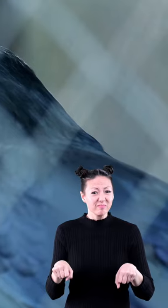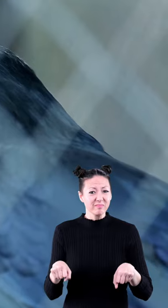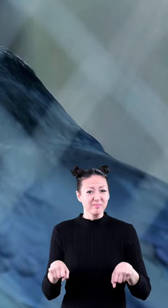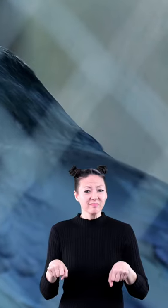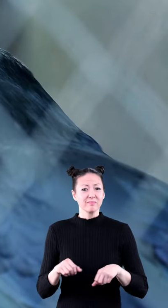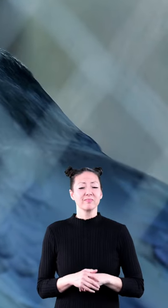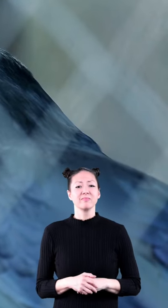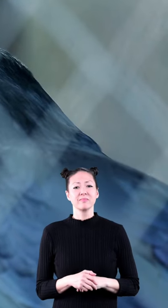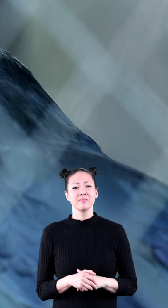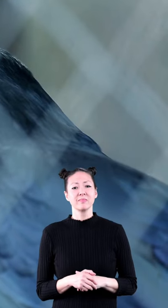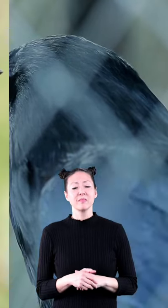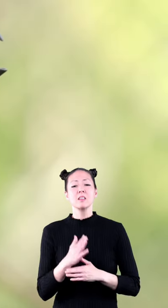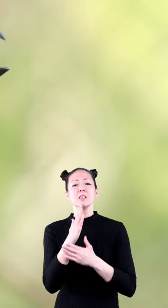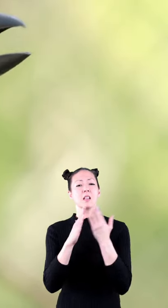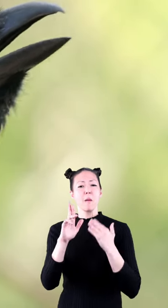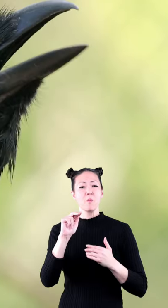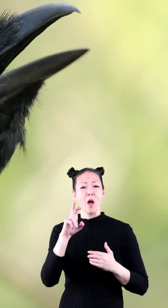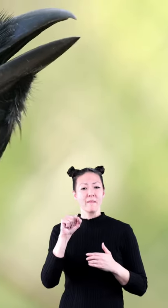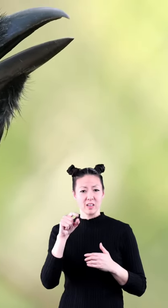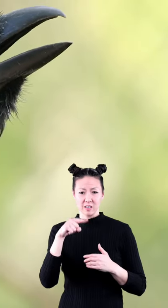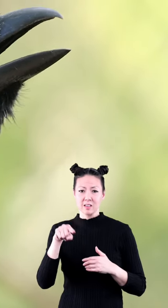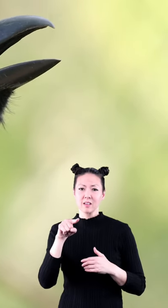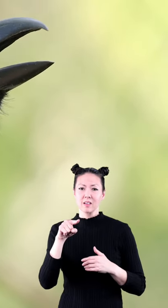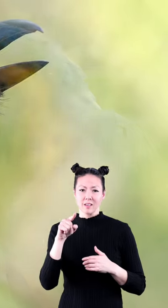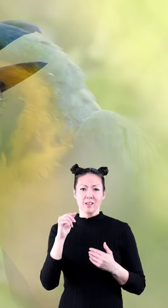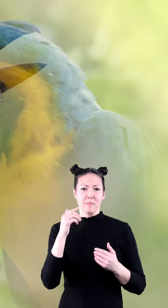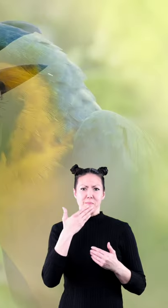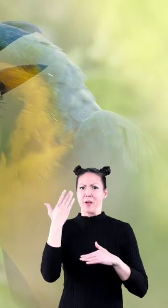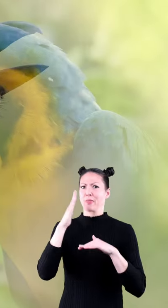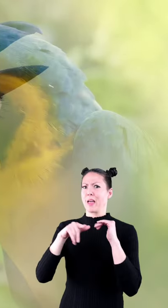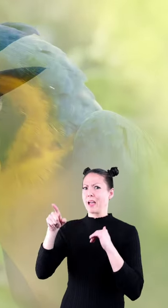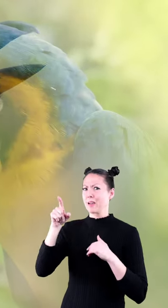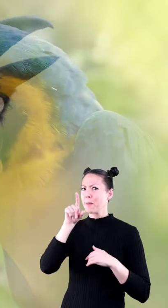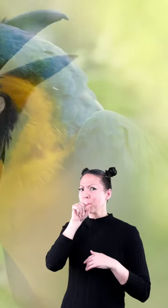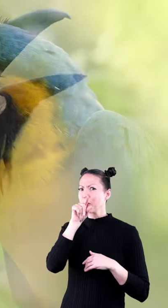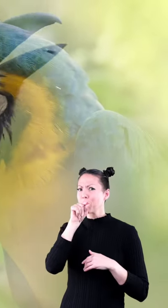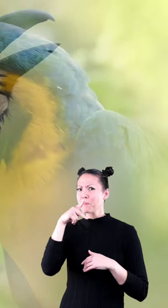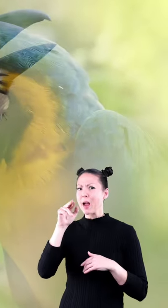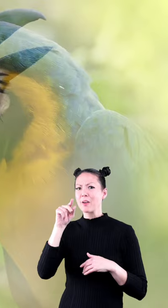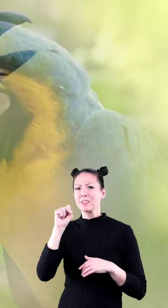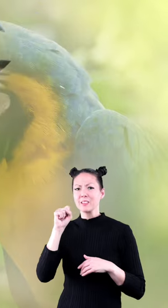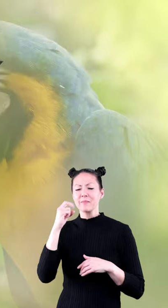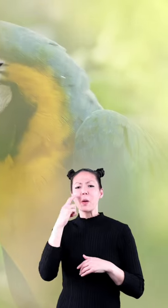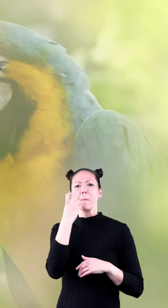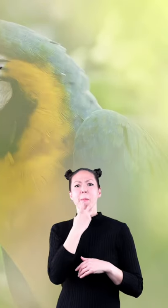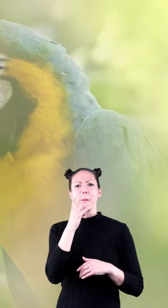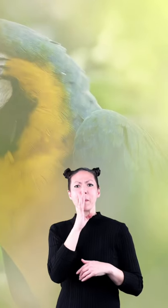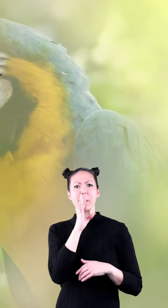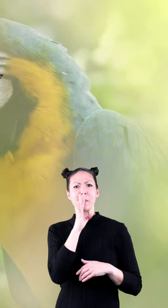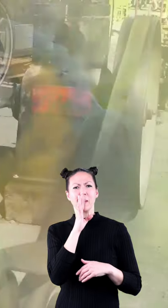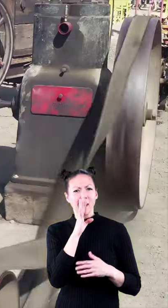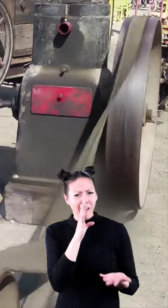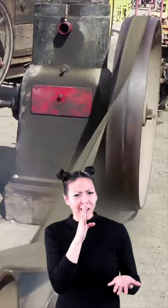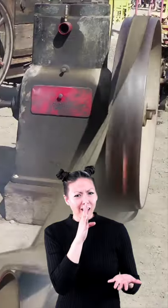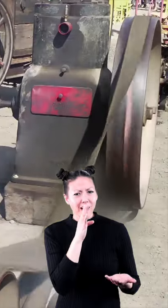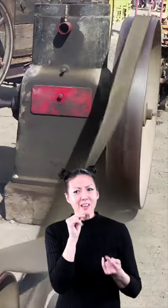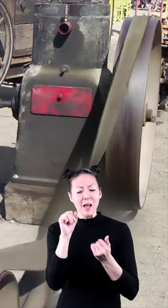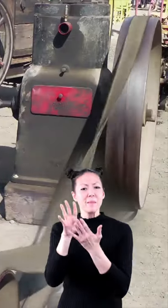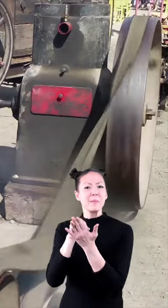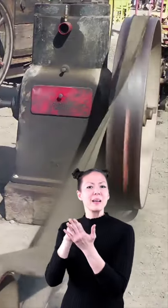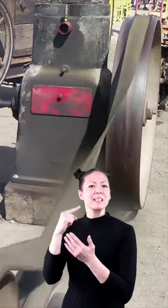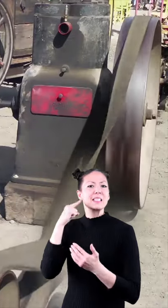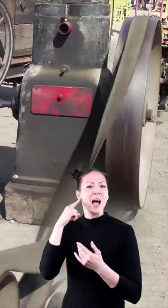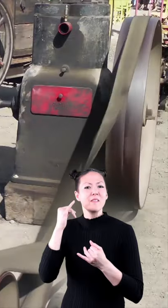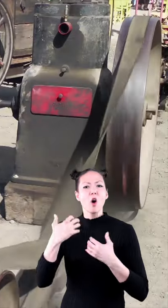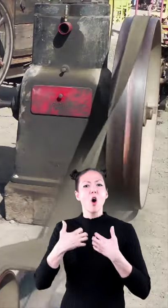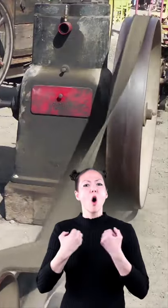pet they can some ravens are even better than parrots at imitating human speech they can also